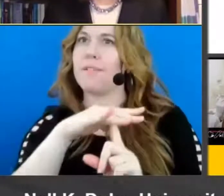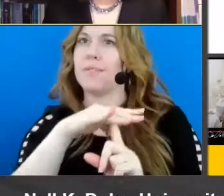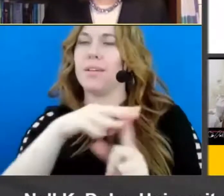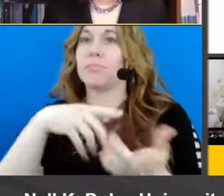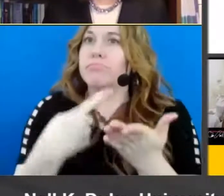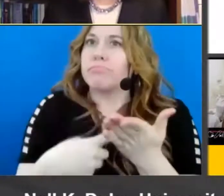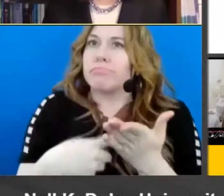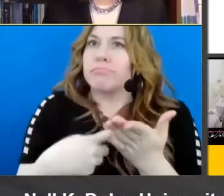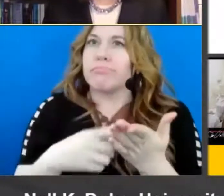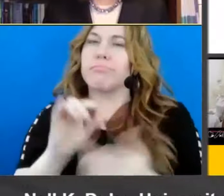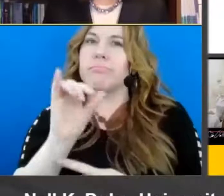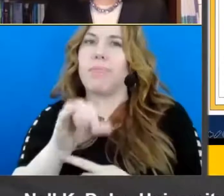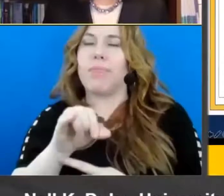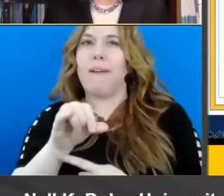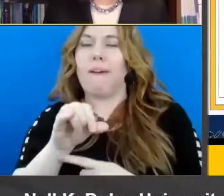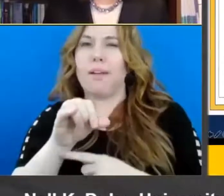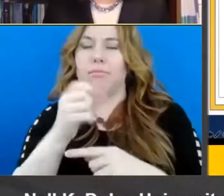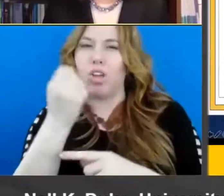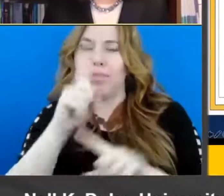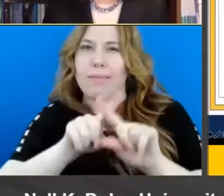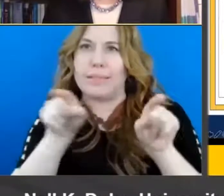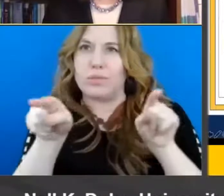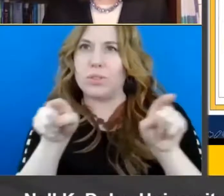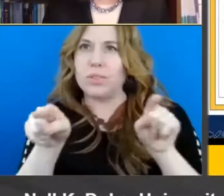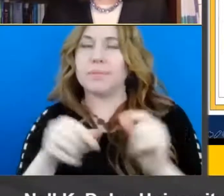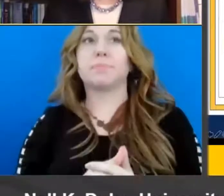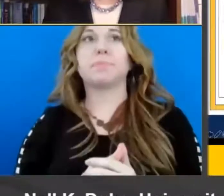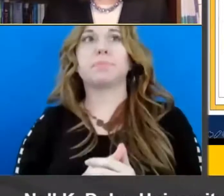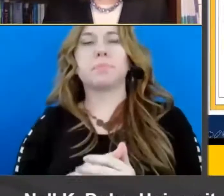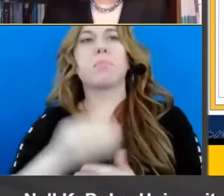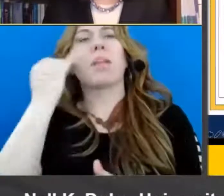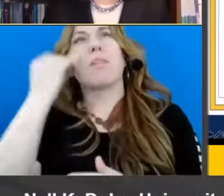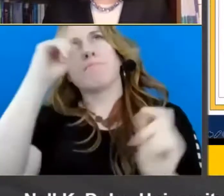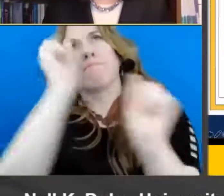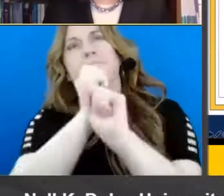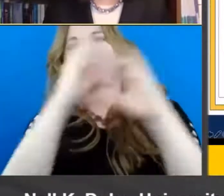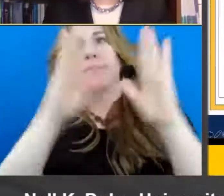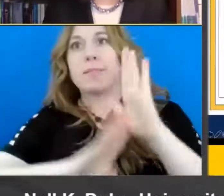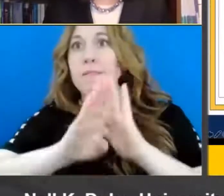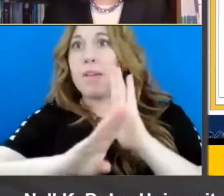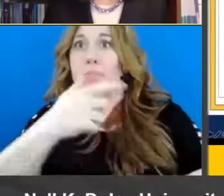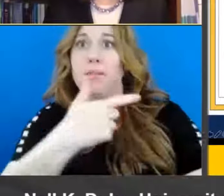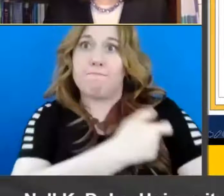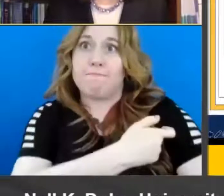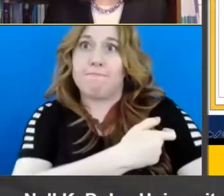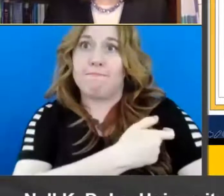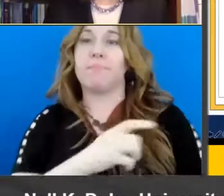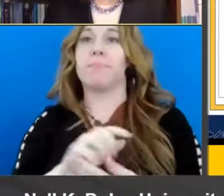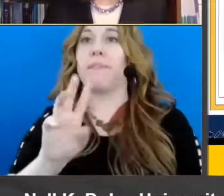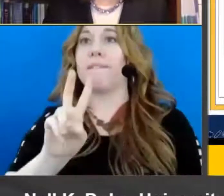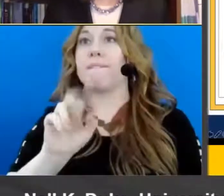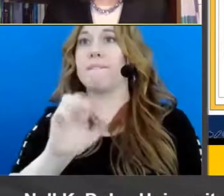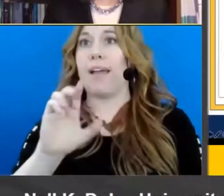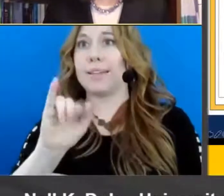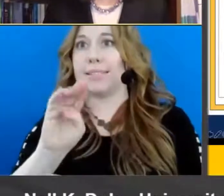about some distinctions. So if we think about the development of a vaccine, something I know a lot of people